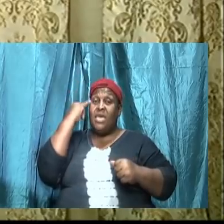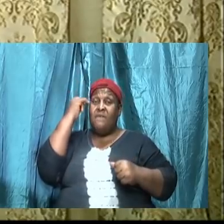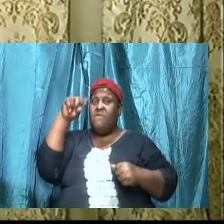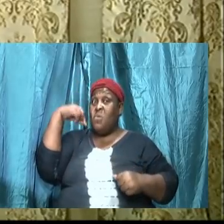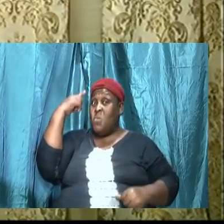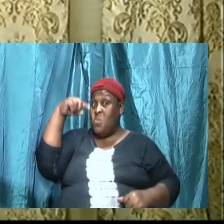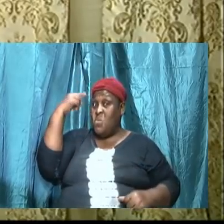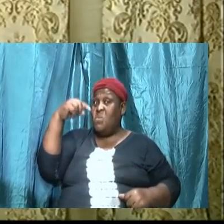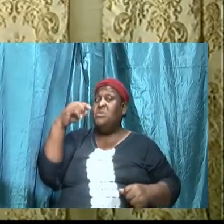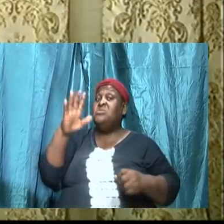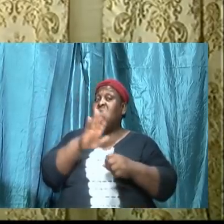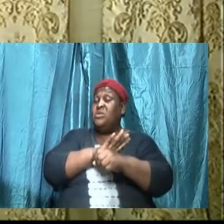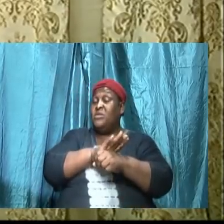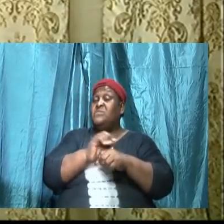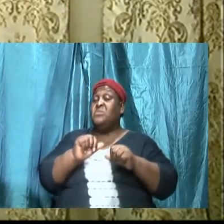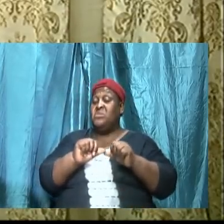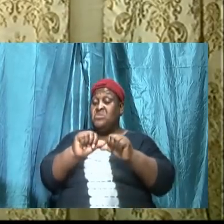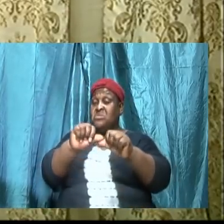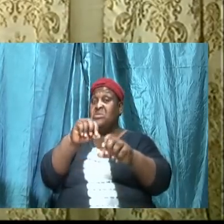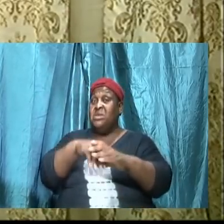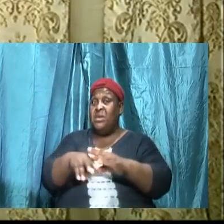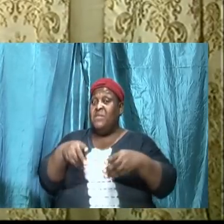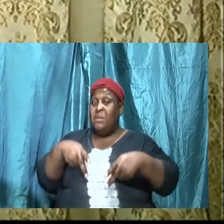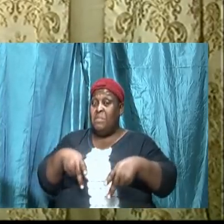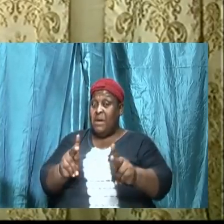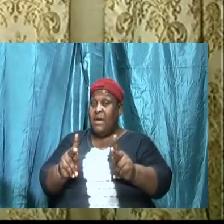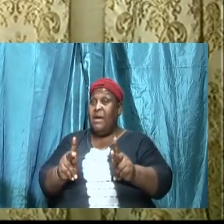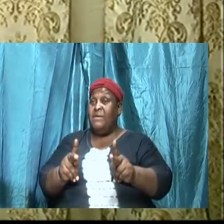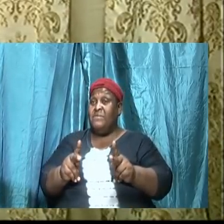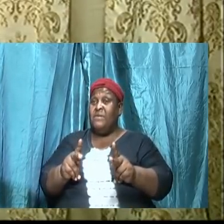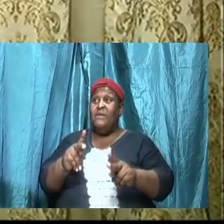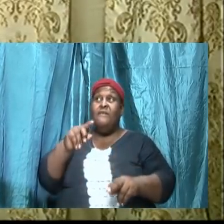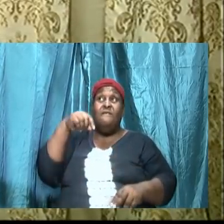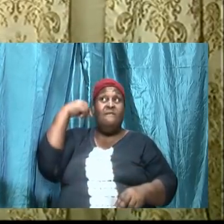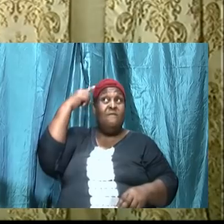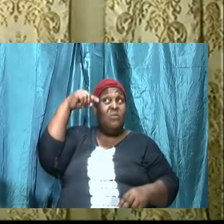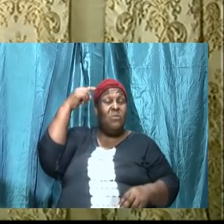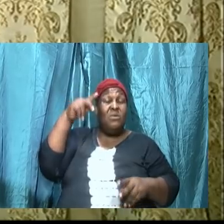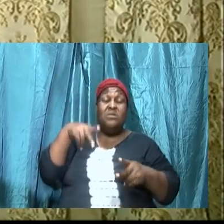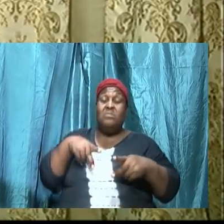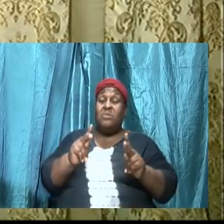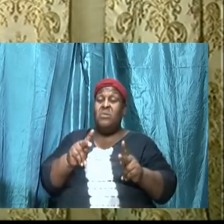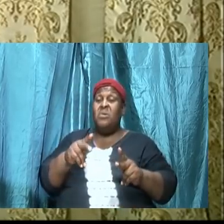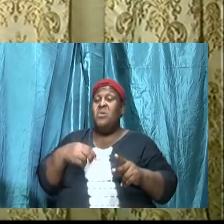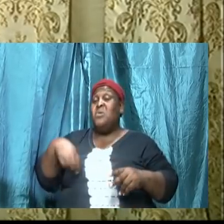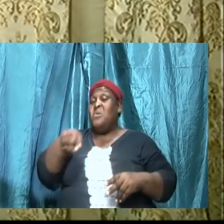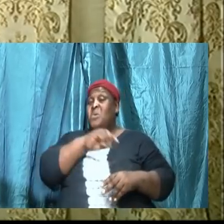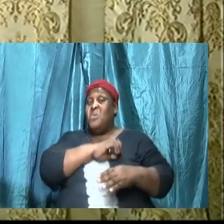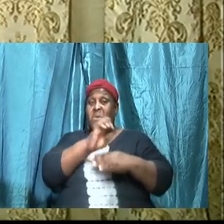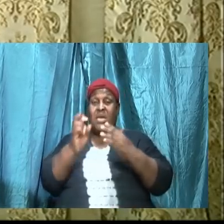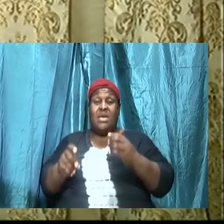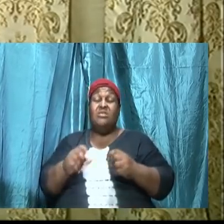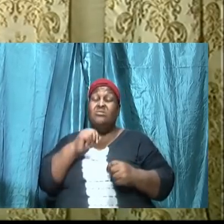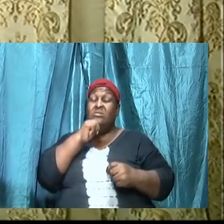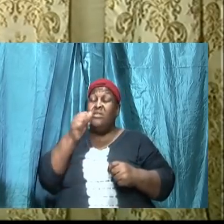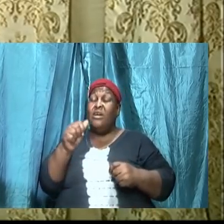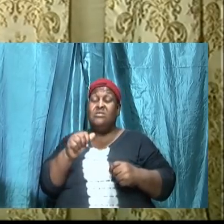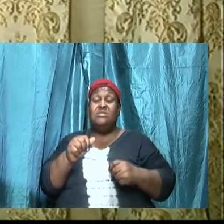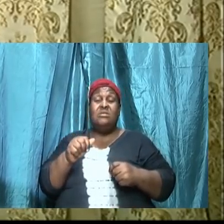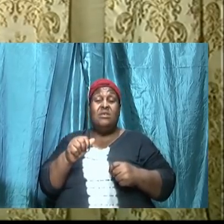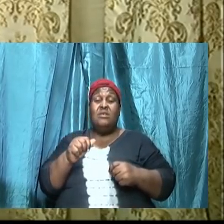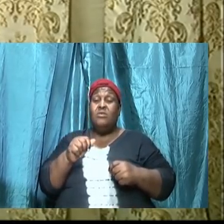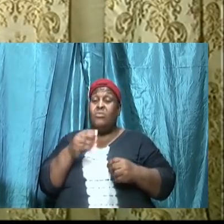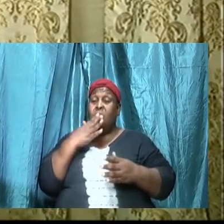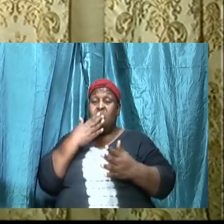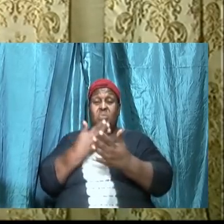in that path, our end will not be good. It will not be pretty at all. And it doesn't matter that we